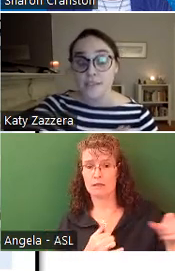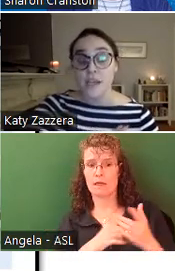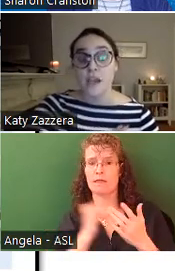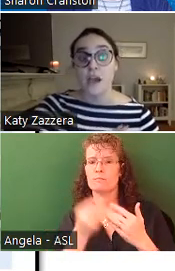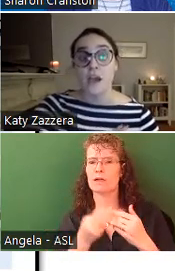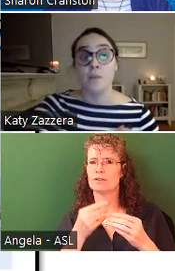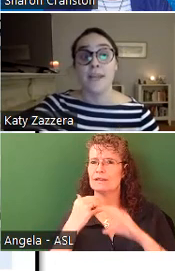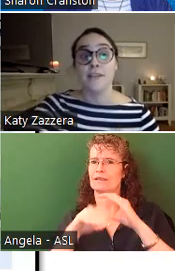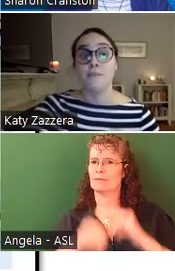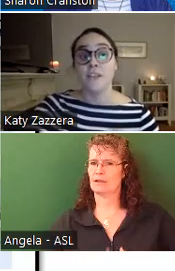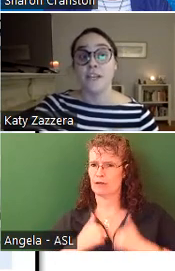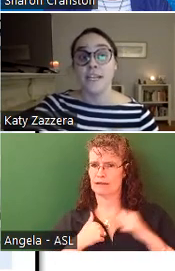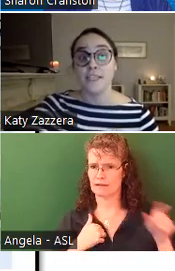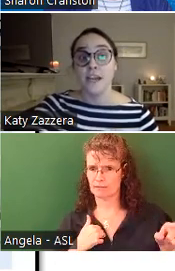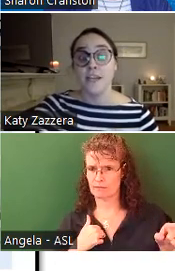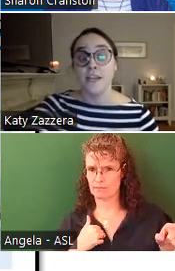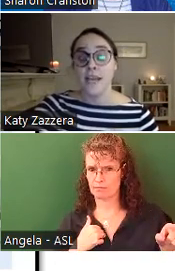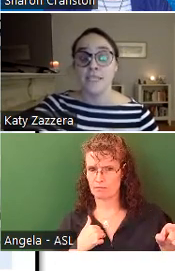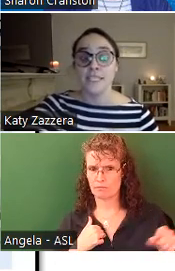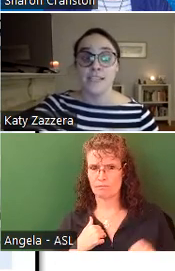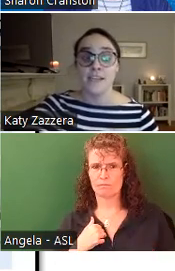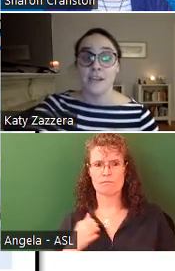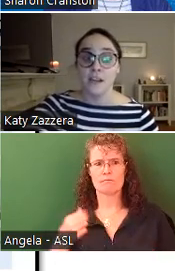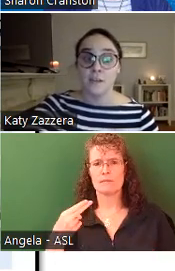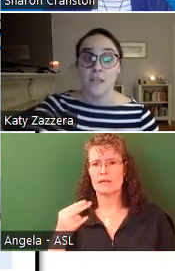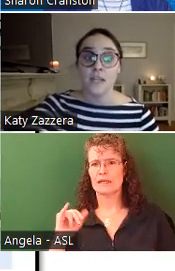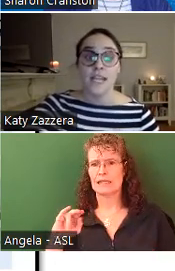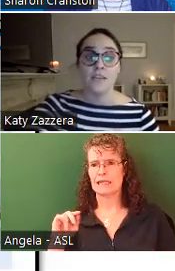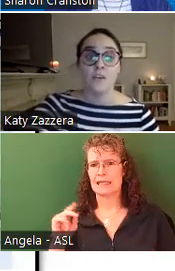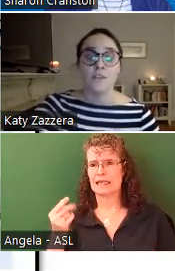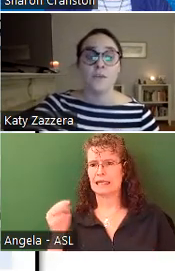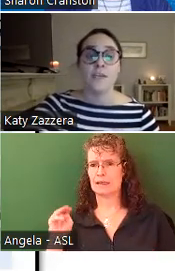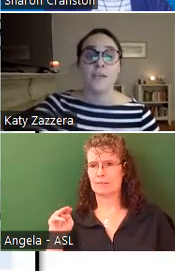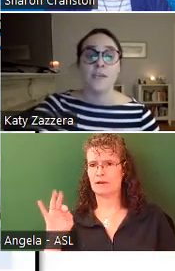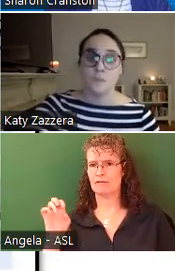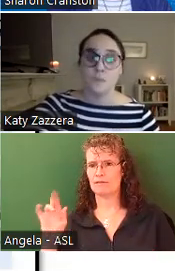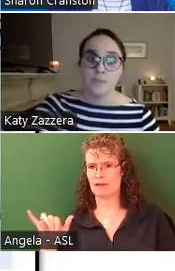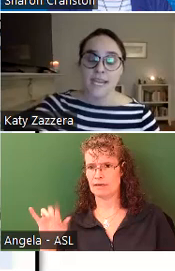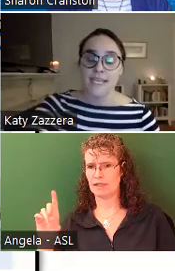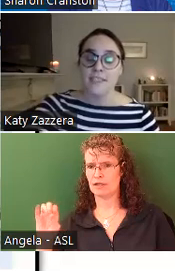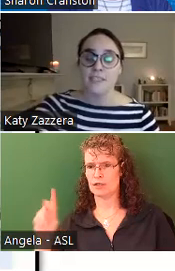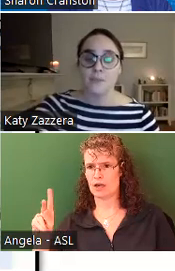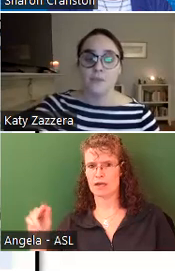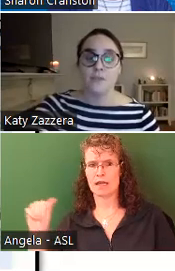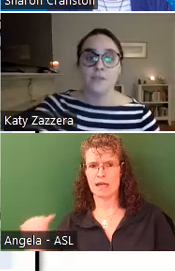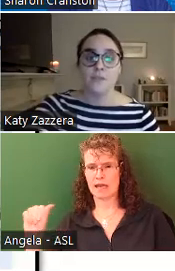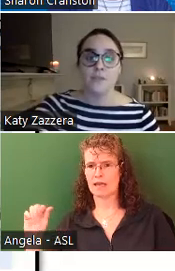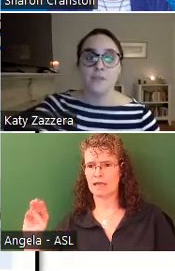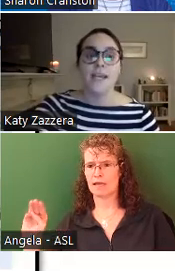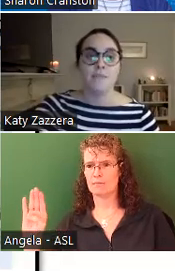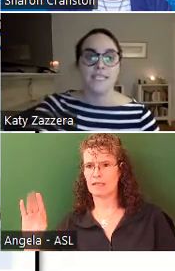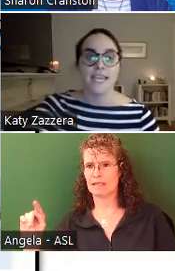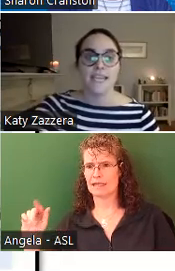address, Hingham Ferry Doc at MBTA.com. And also again, the project website, www